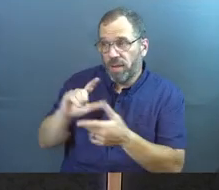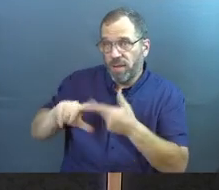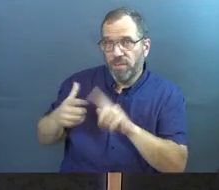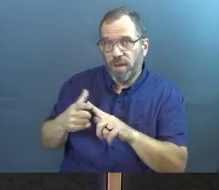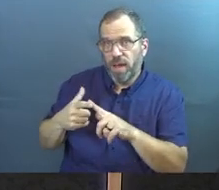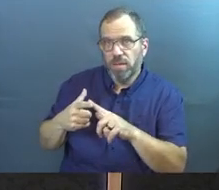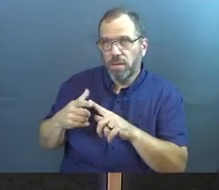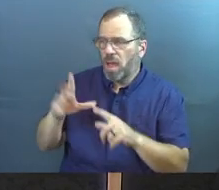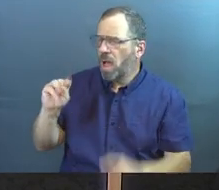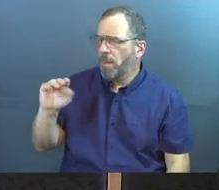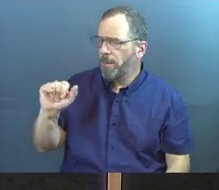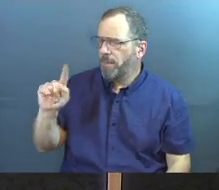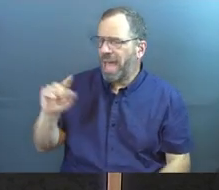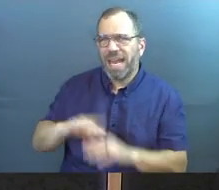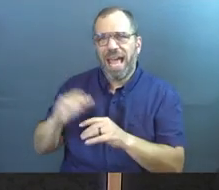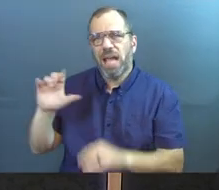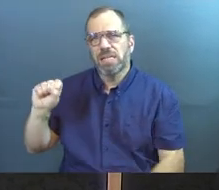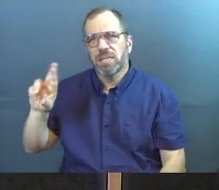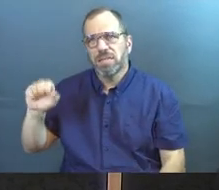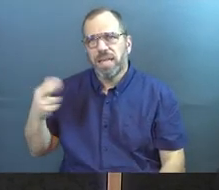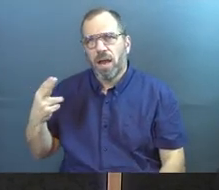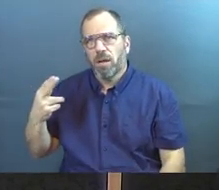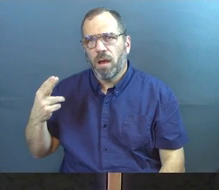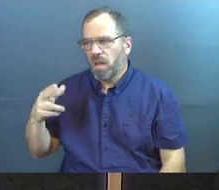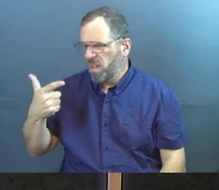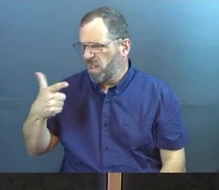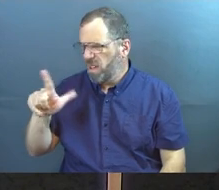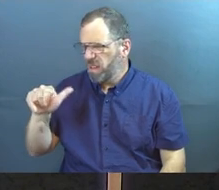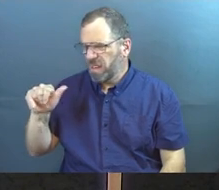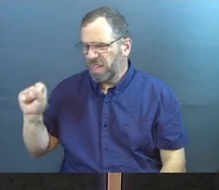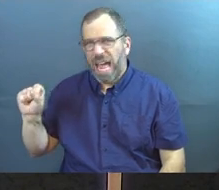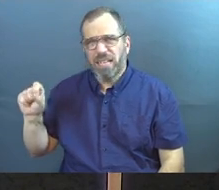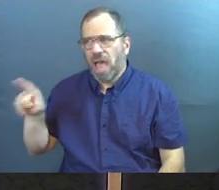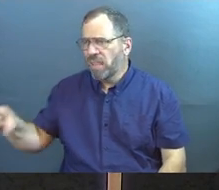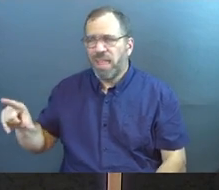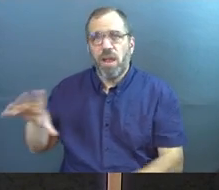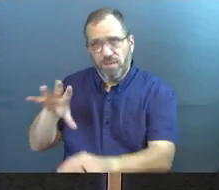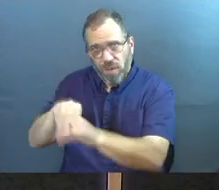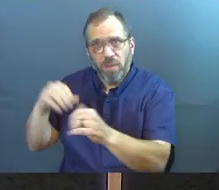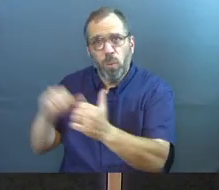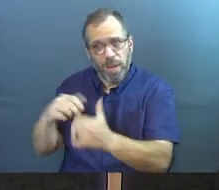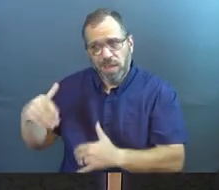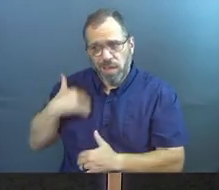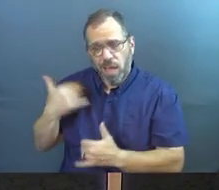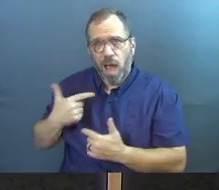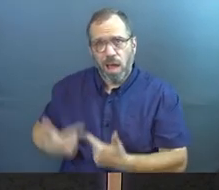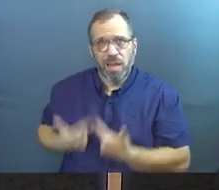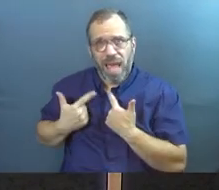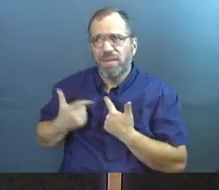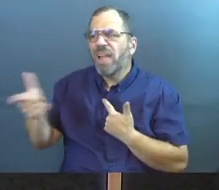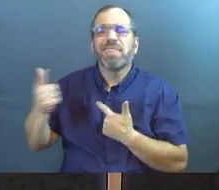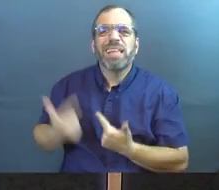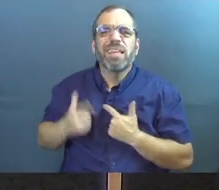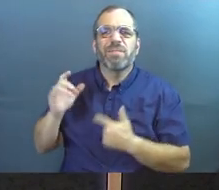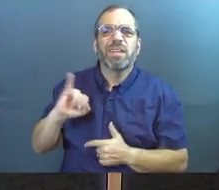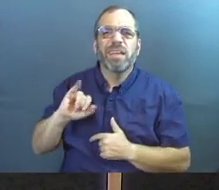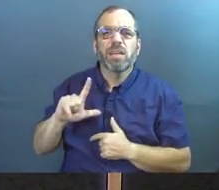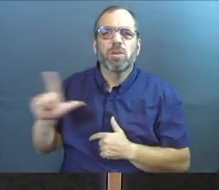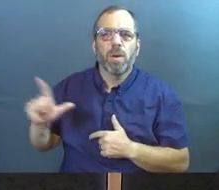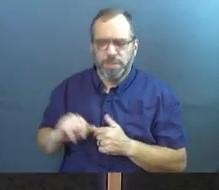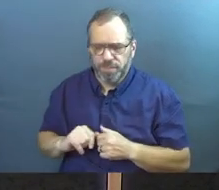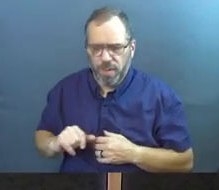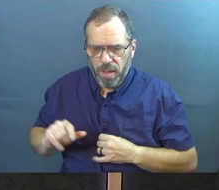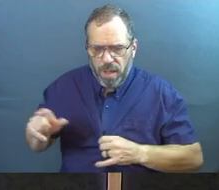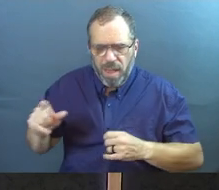friend, Matt and Sarah Galatz, back in Illinois. And they're massively into Young Life. And Young Life, kind of the idea